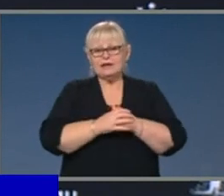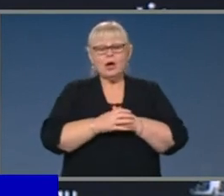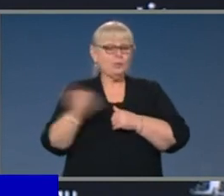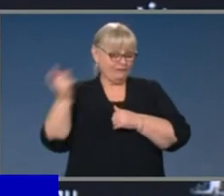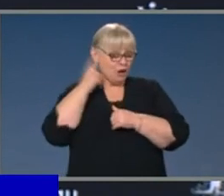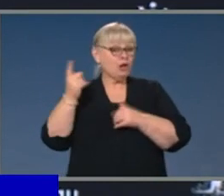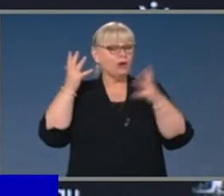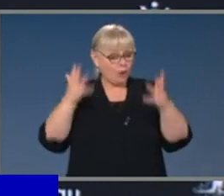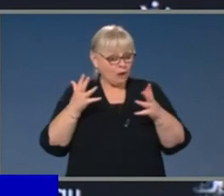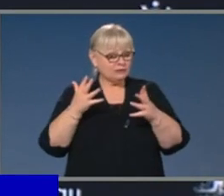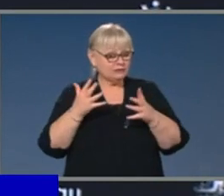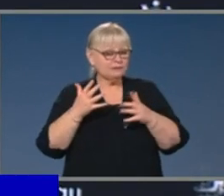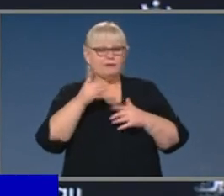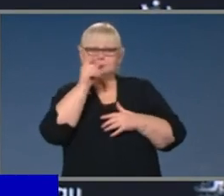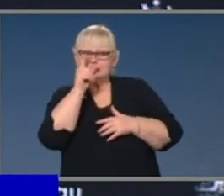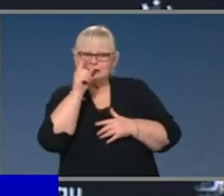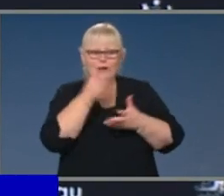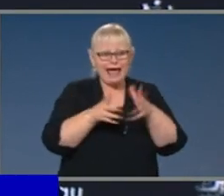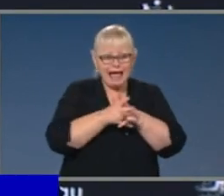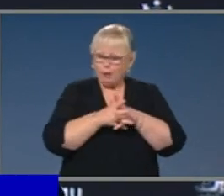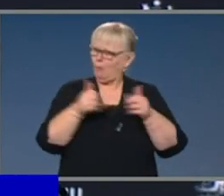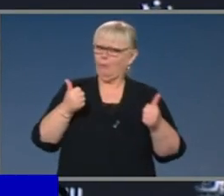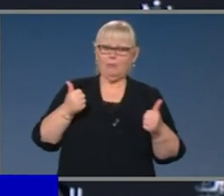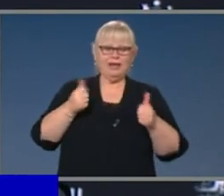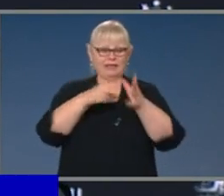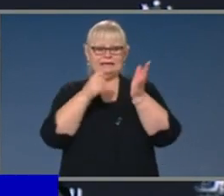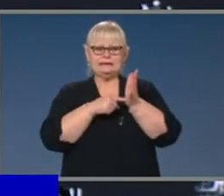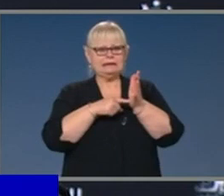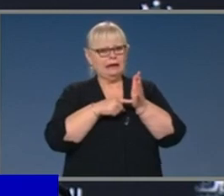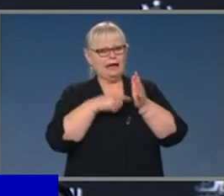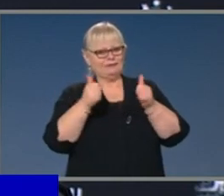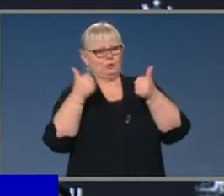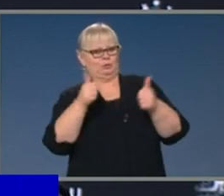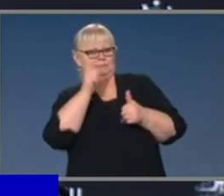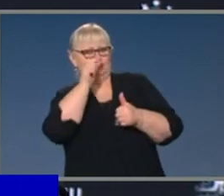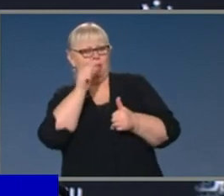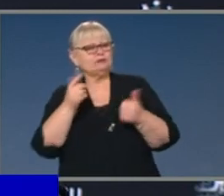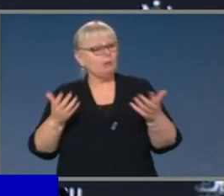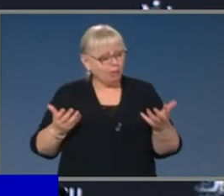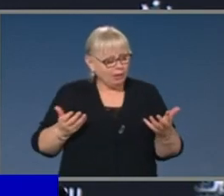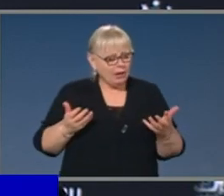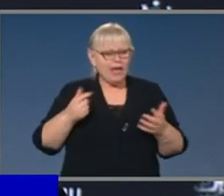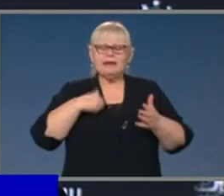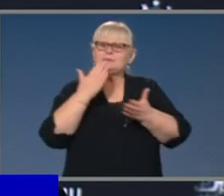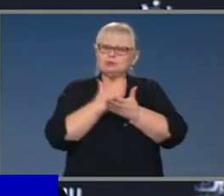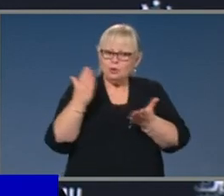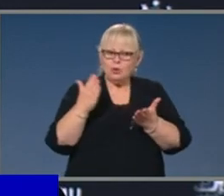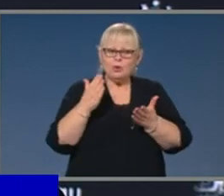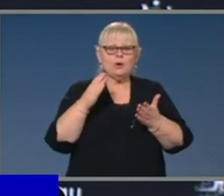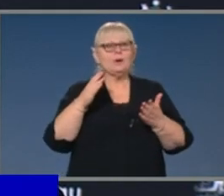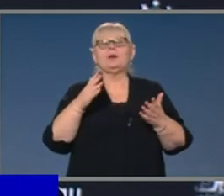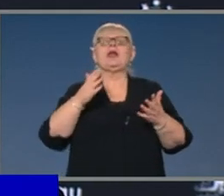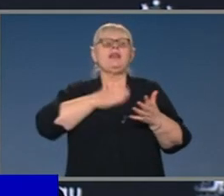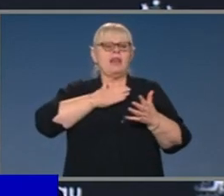from states as to how this can be done, particularly here in the ACT. And this is something that I'm sure we would all welcome